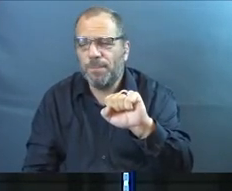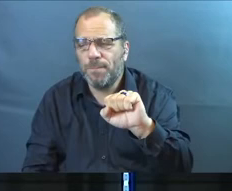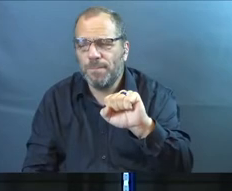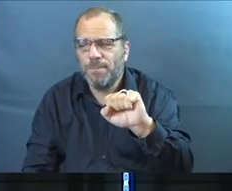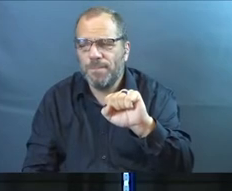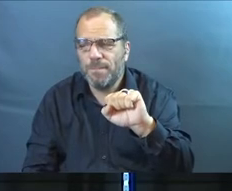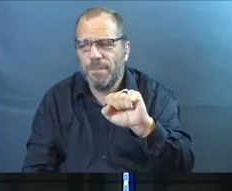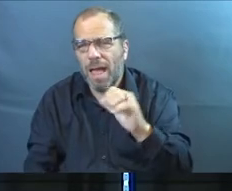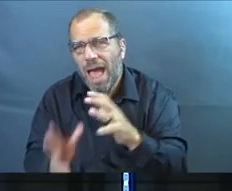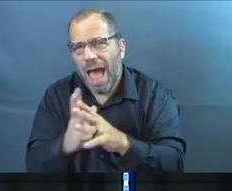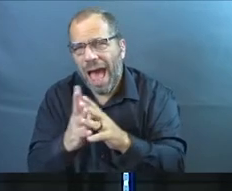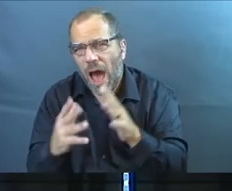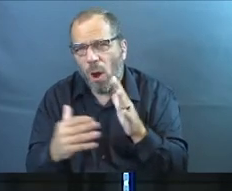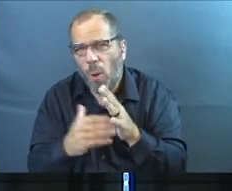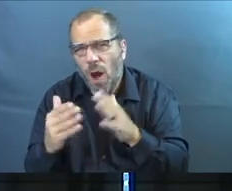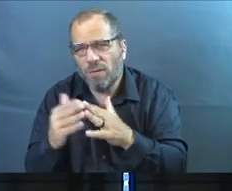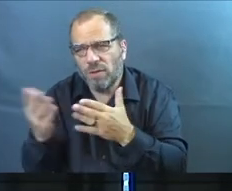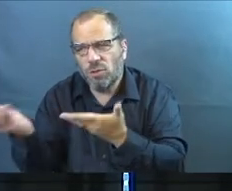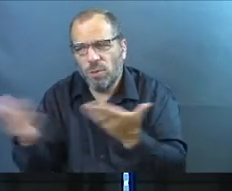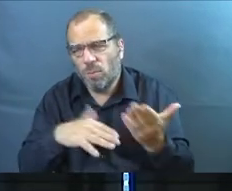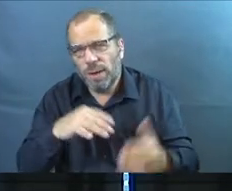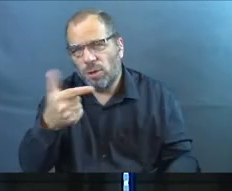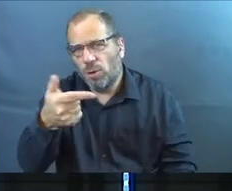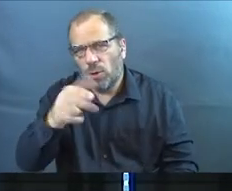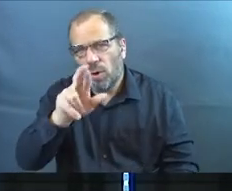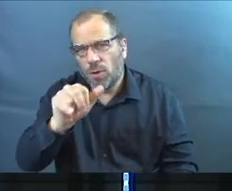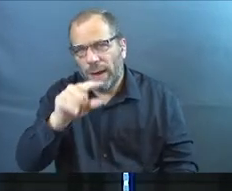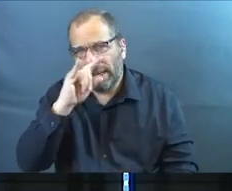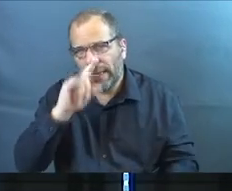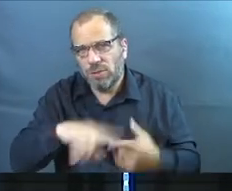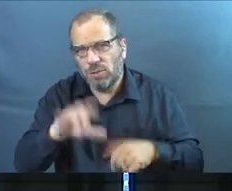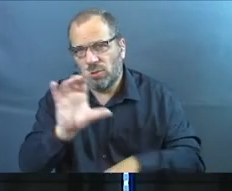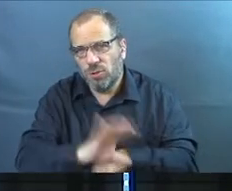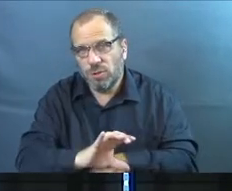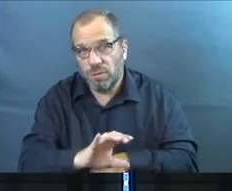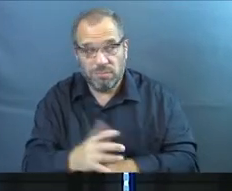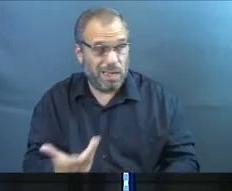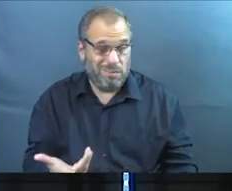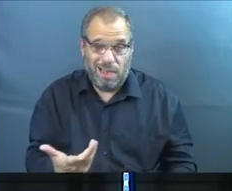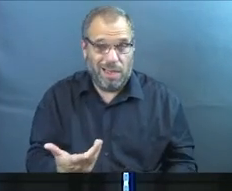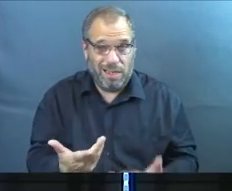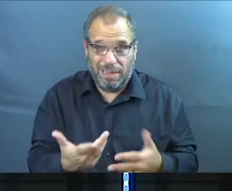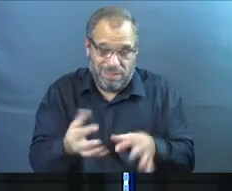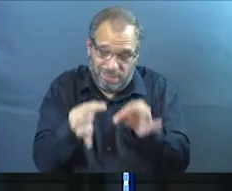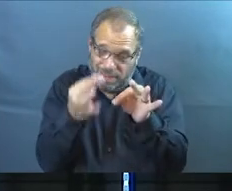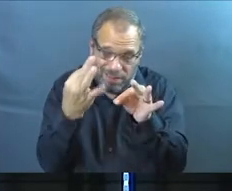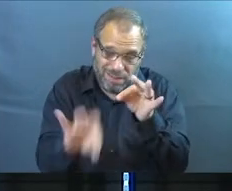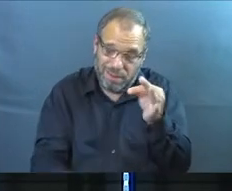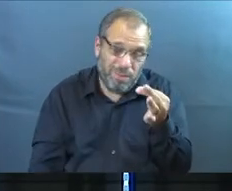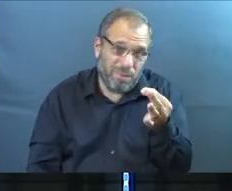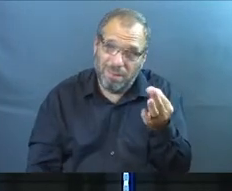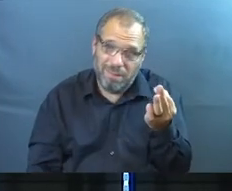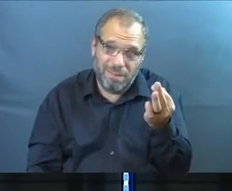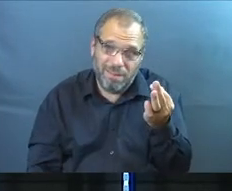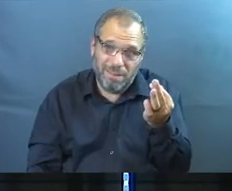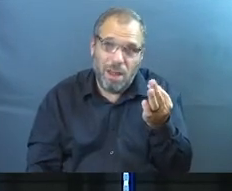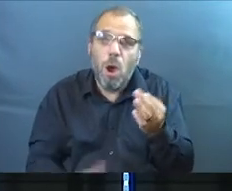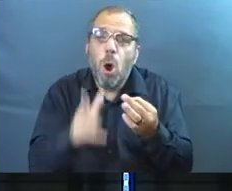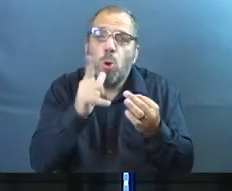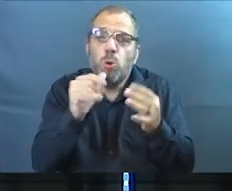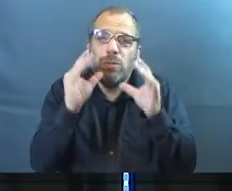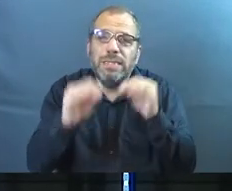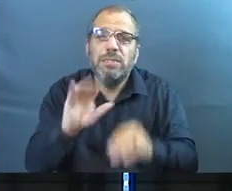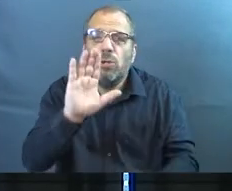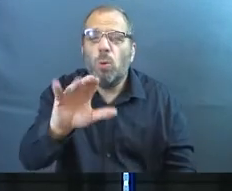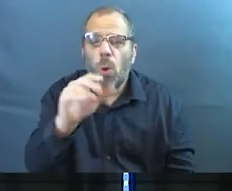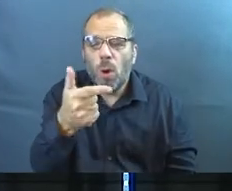how often should you be bringing them to church? Just being practical. Who else is teaching them